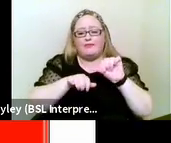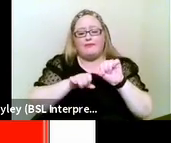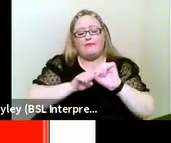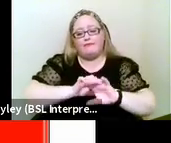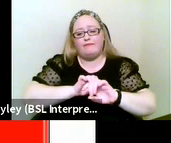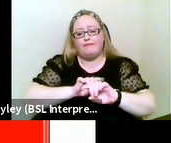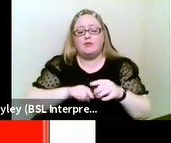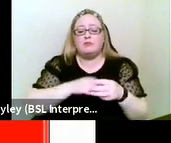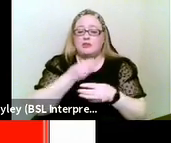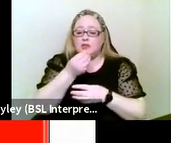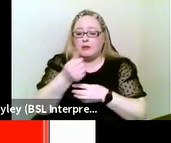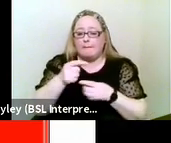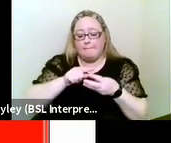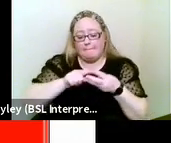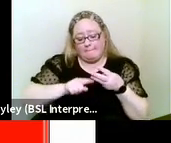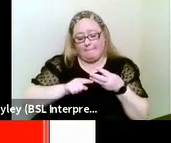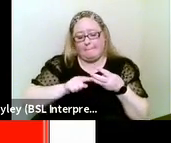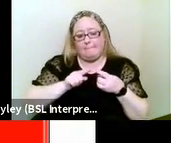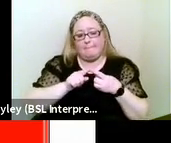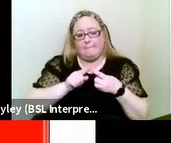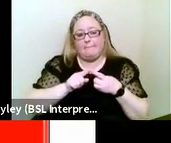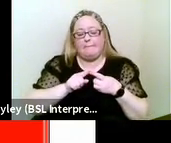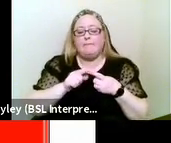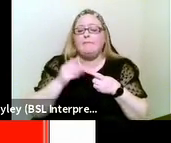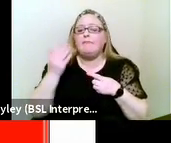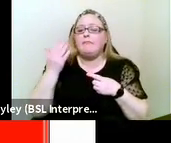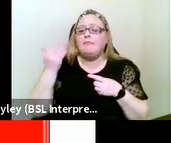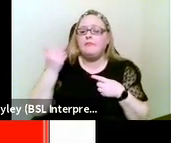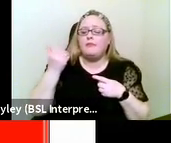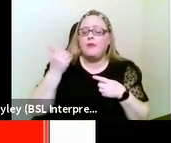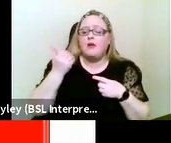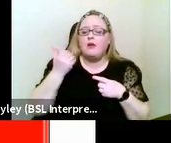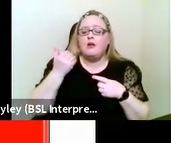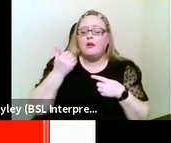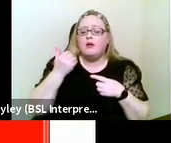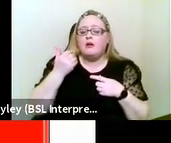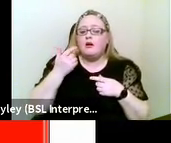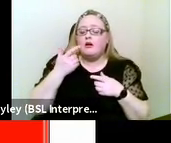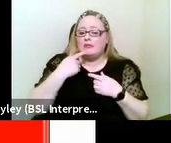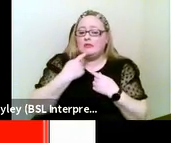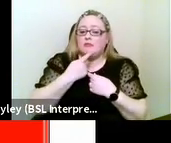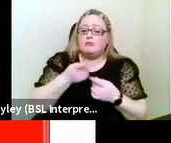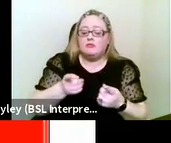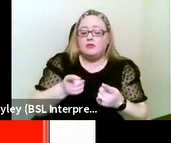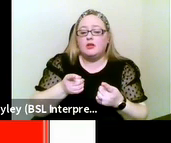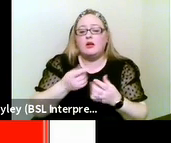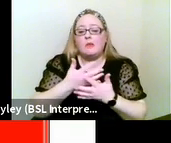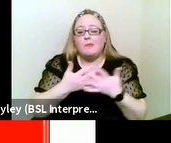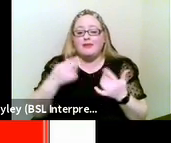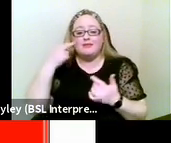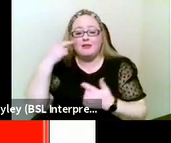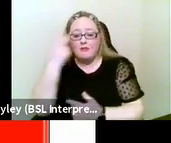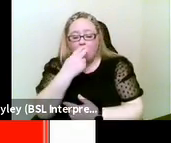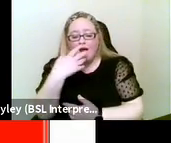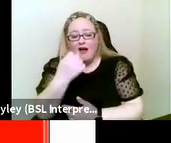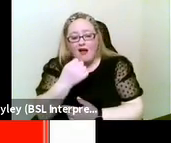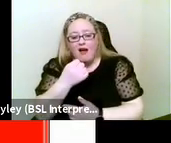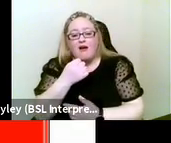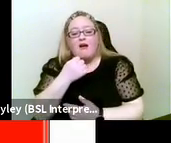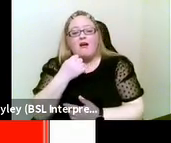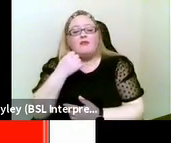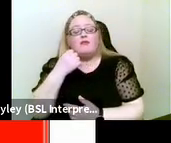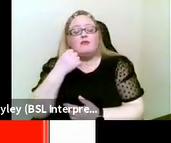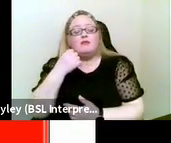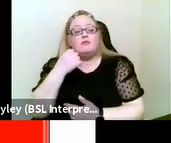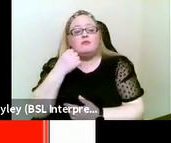communicate. I mentioned before that for many deafblind people, they have residual hearing and or vision. And so